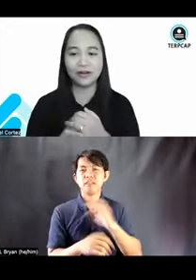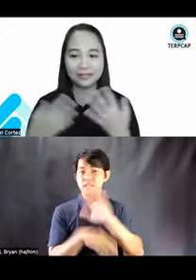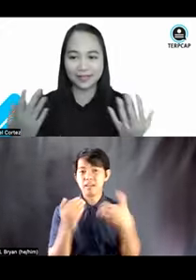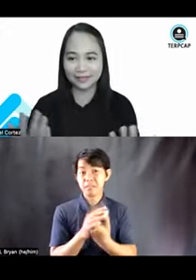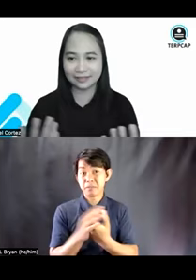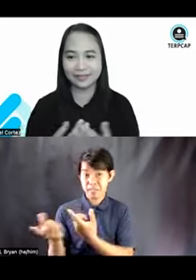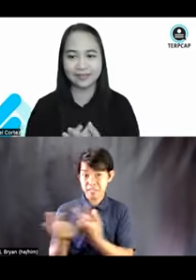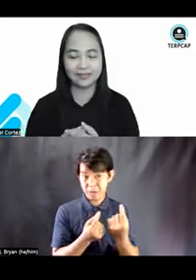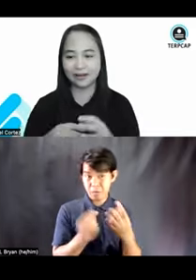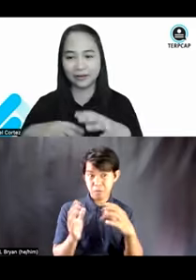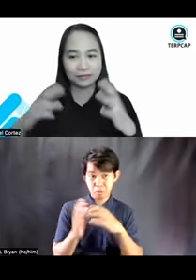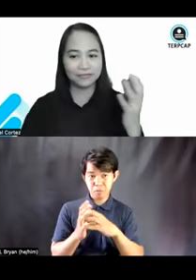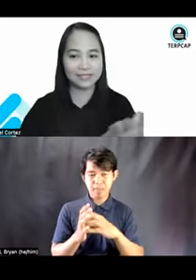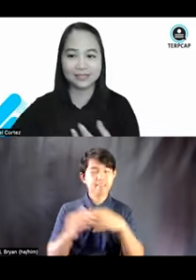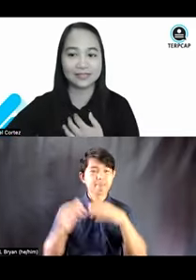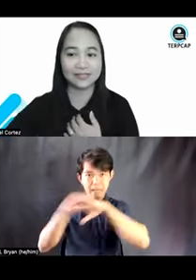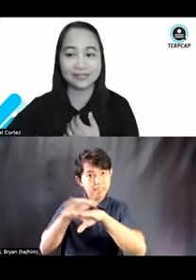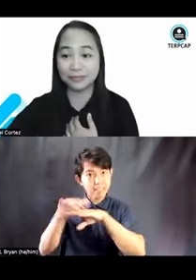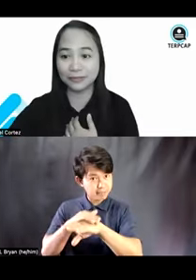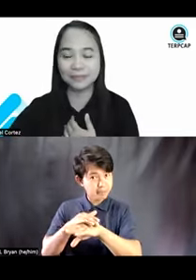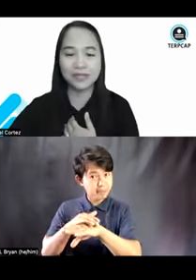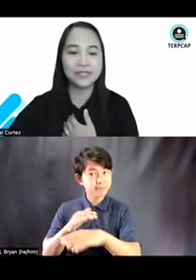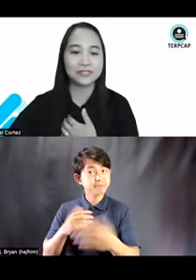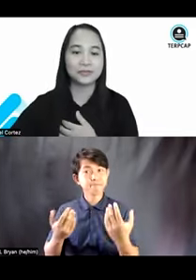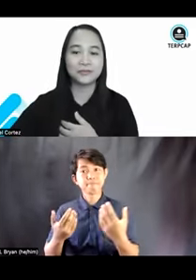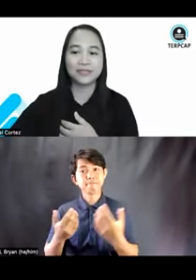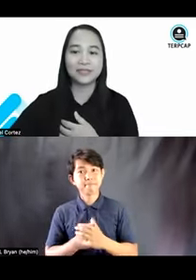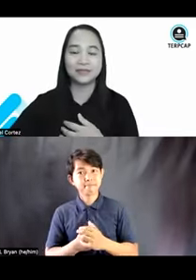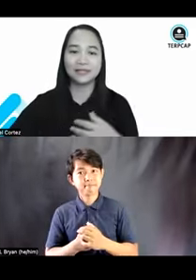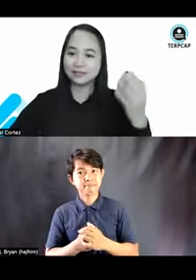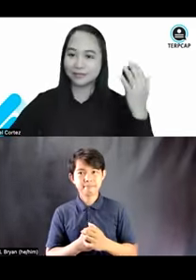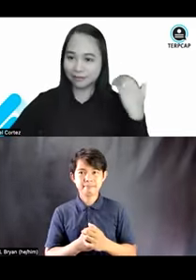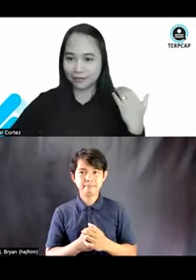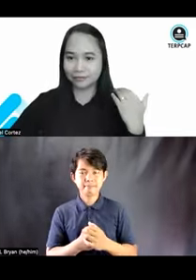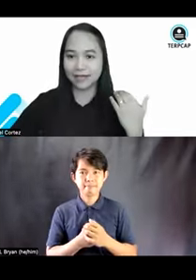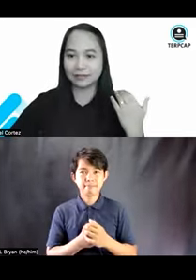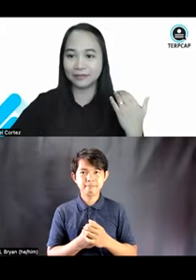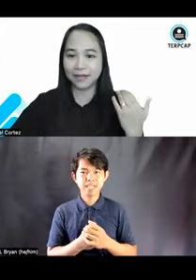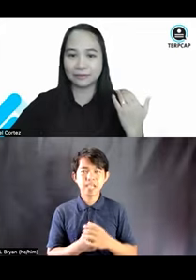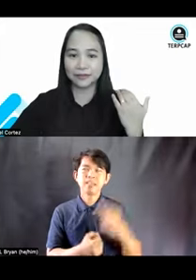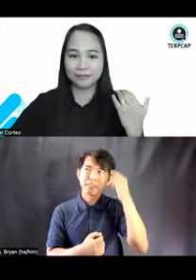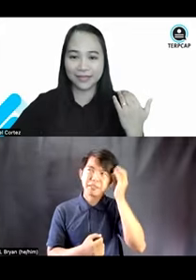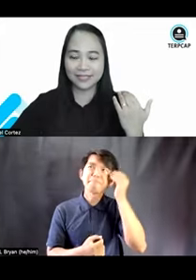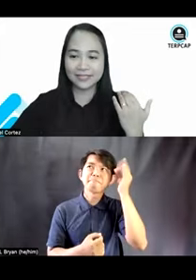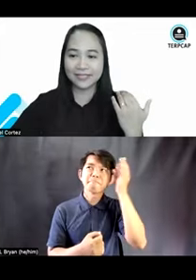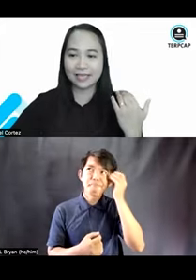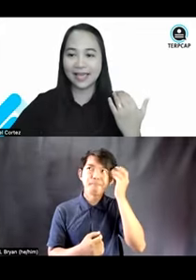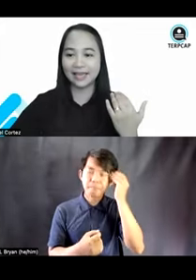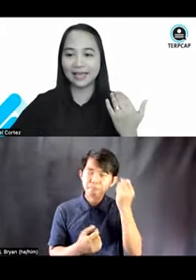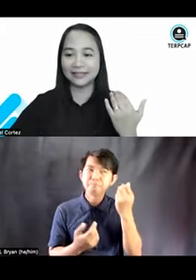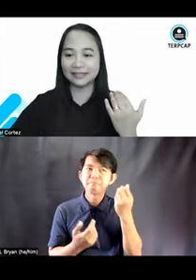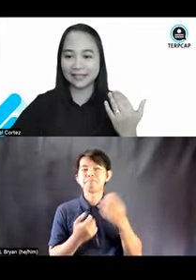with our content, are all of these things accessible? So, you know, let's think of that at the back of the back minds